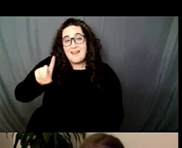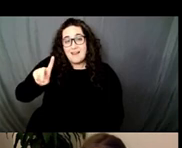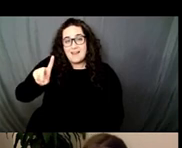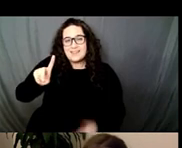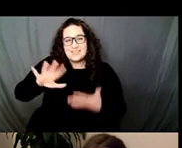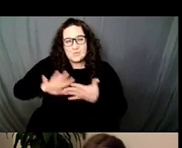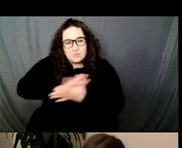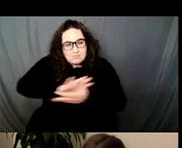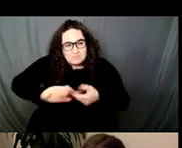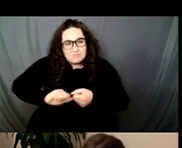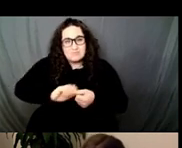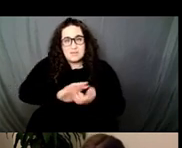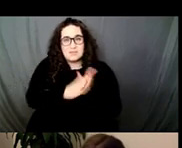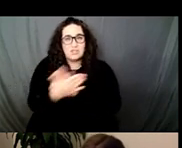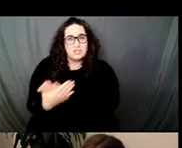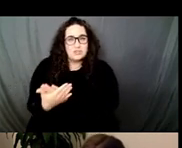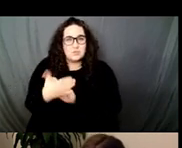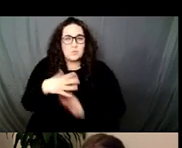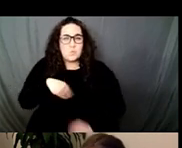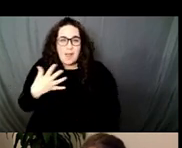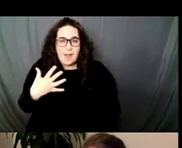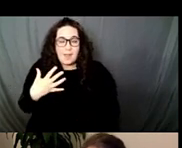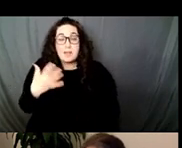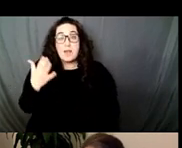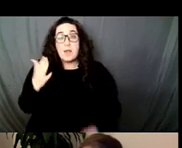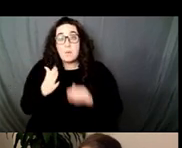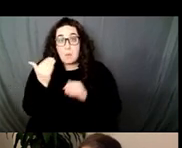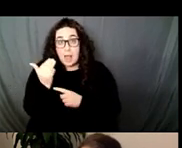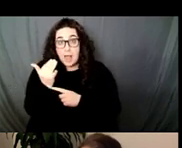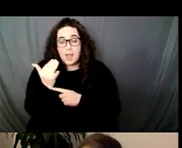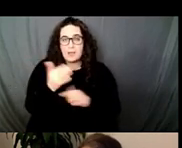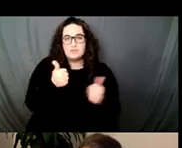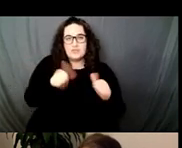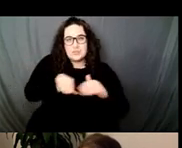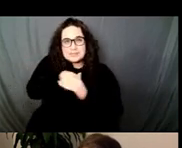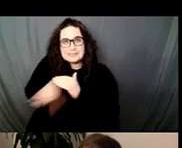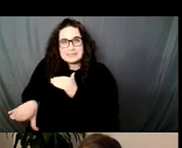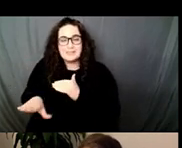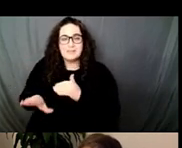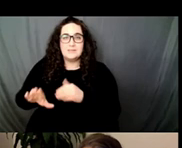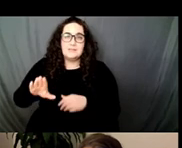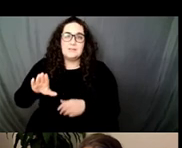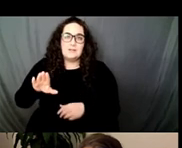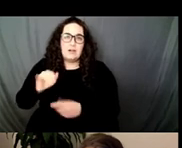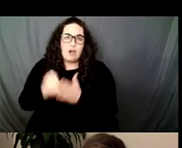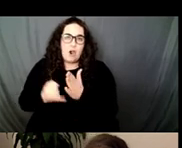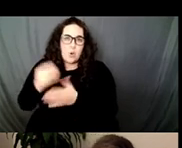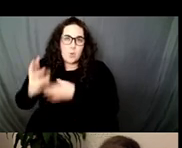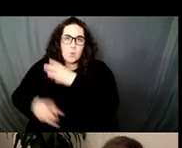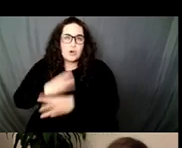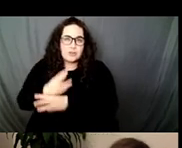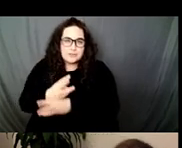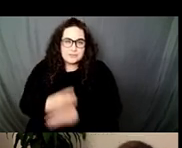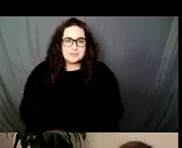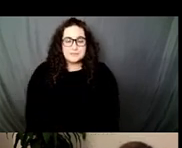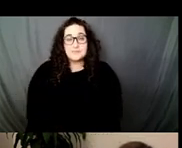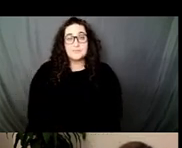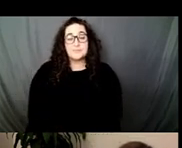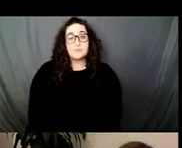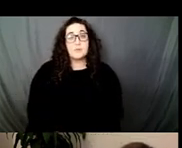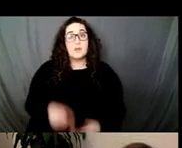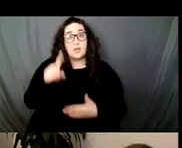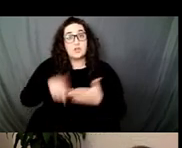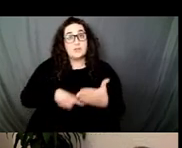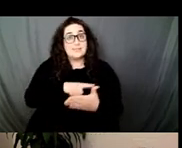commercial art world. And that's the end of the quote. Most, if not all, of the early criticism on FGT's work was perfectly comfortable